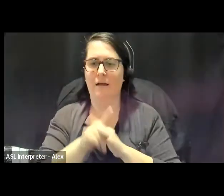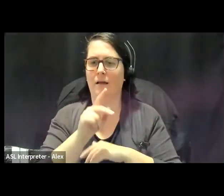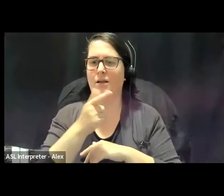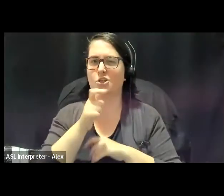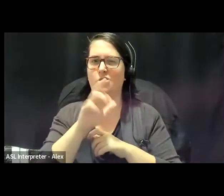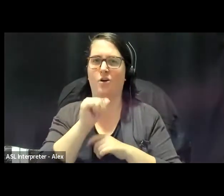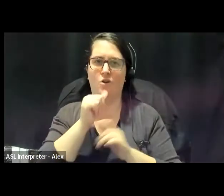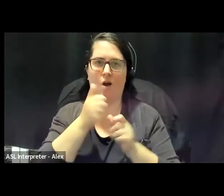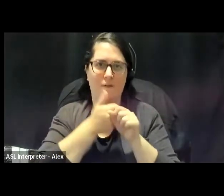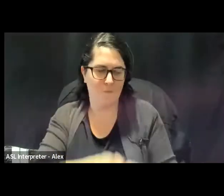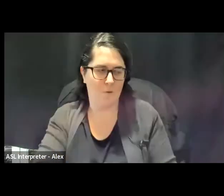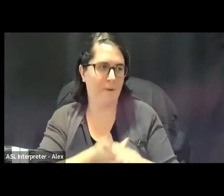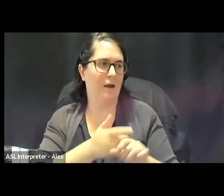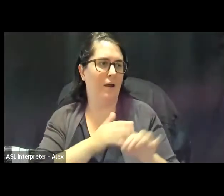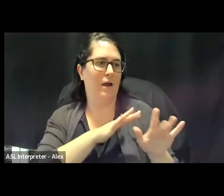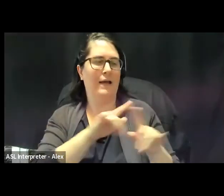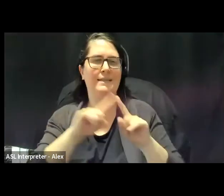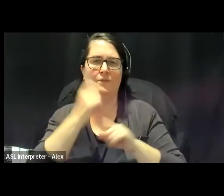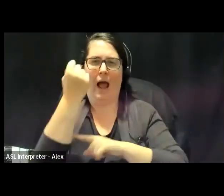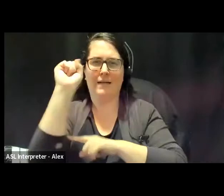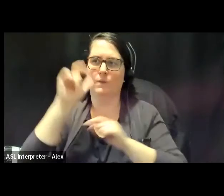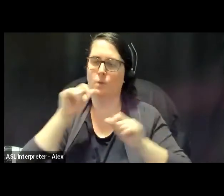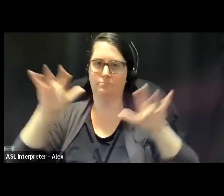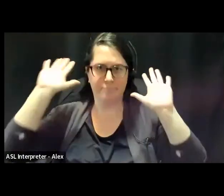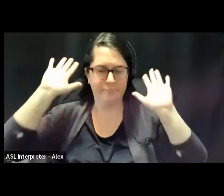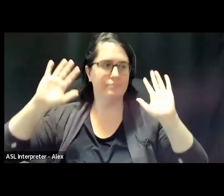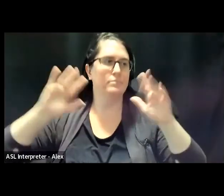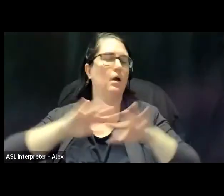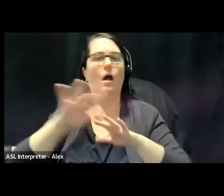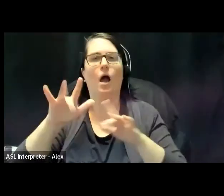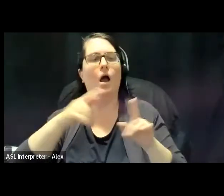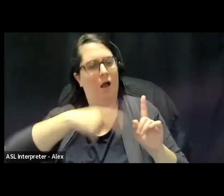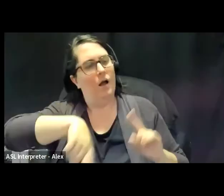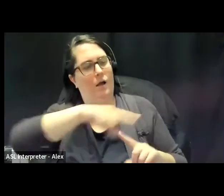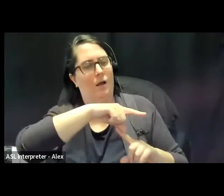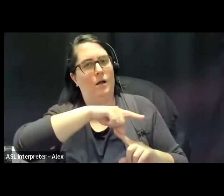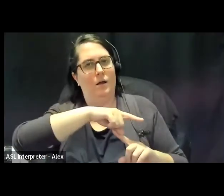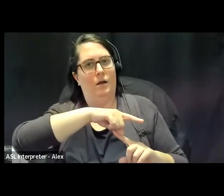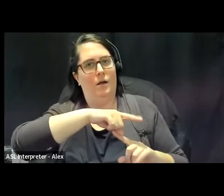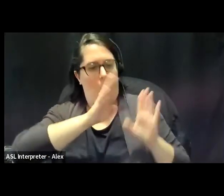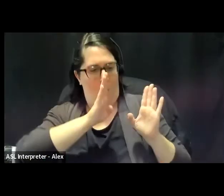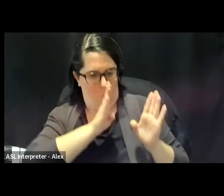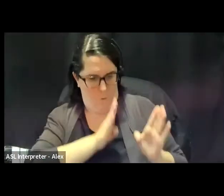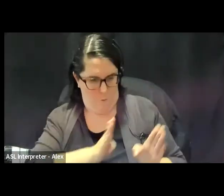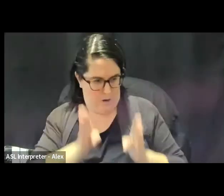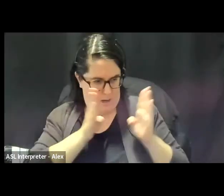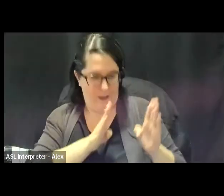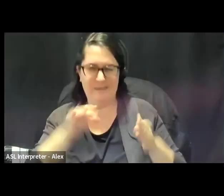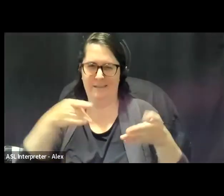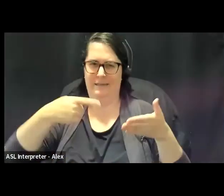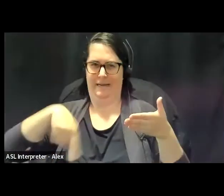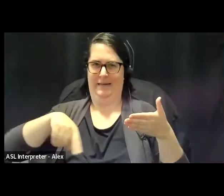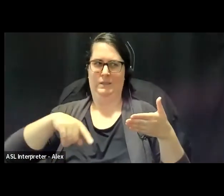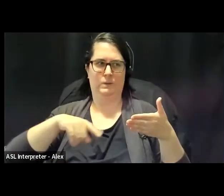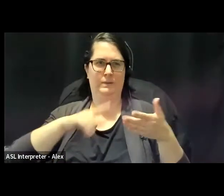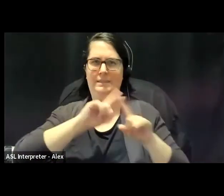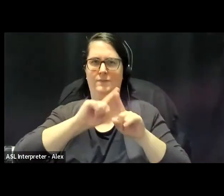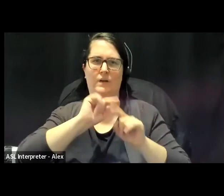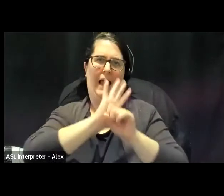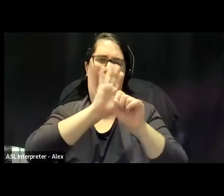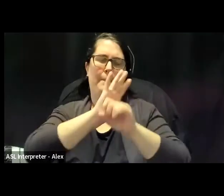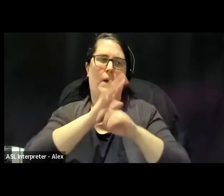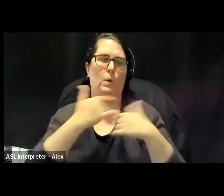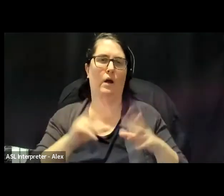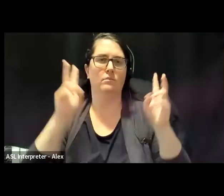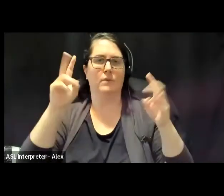an environmental activist who was, you know, with their hands up. But these people are on the organizing a week of action that's coming up, these incredible campaigns, right? The